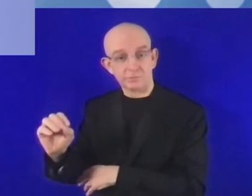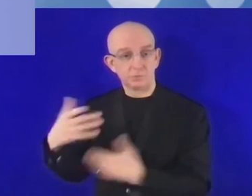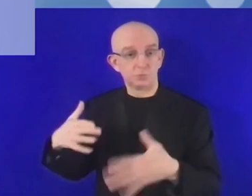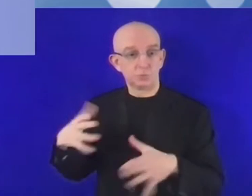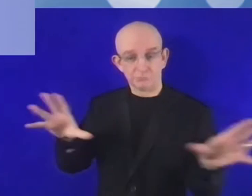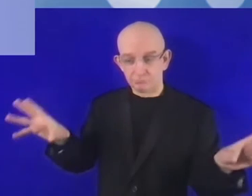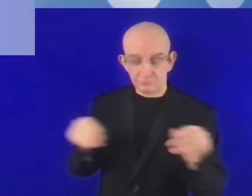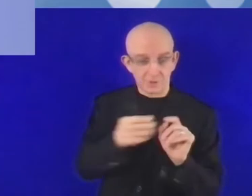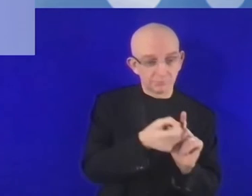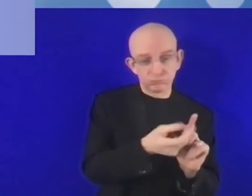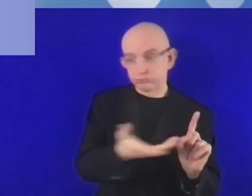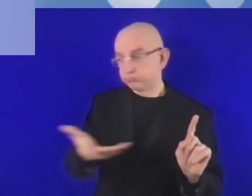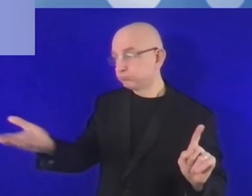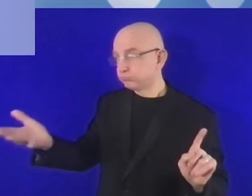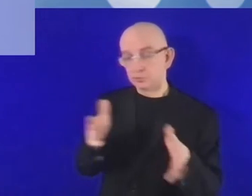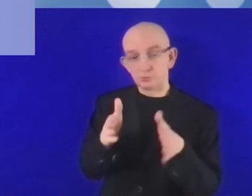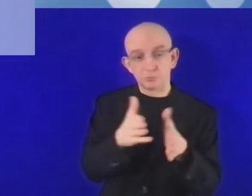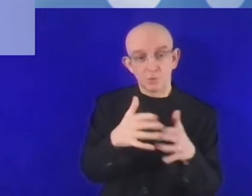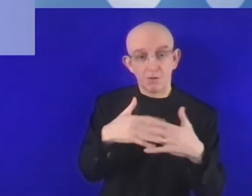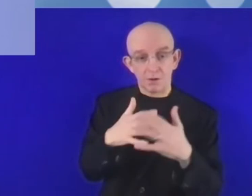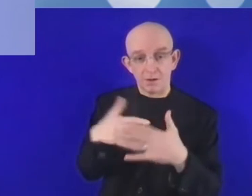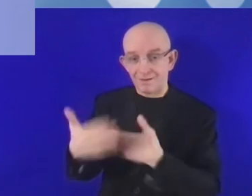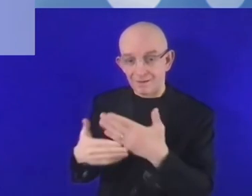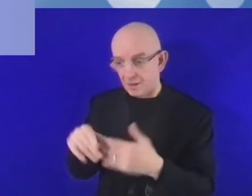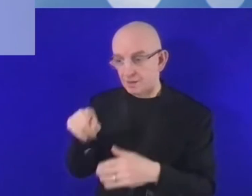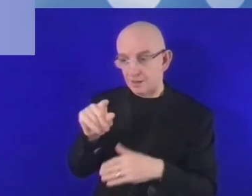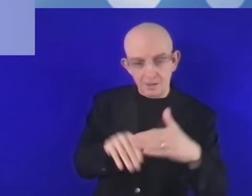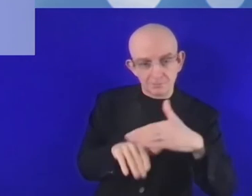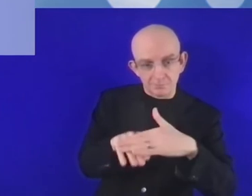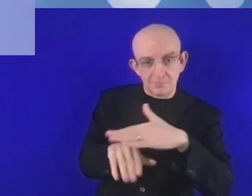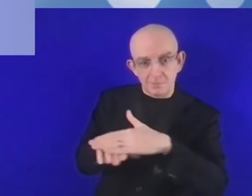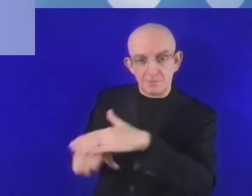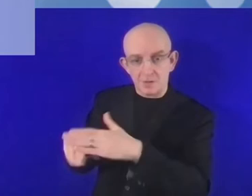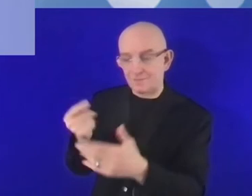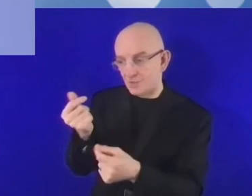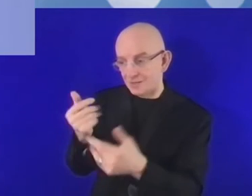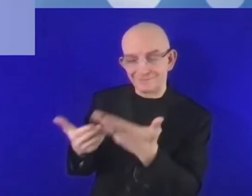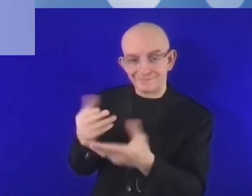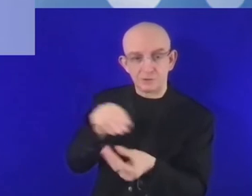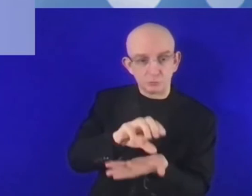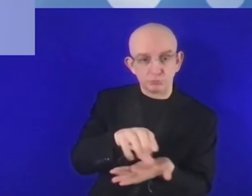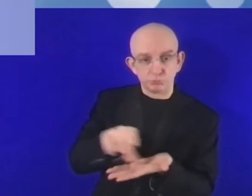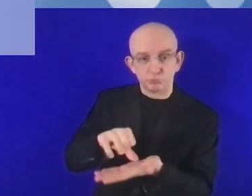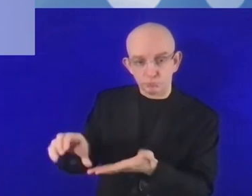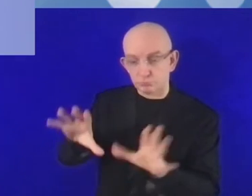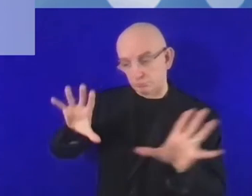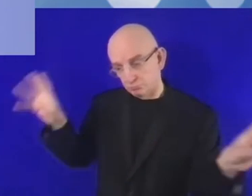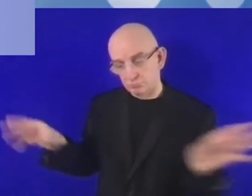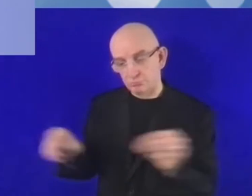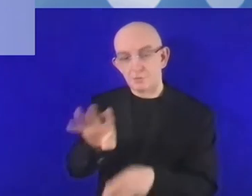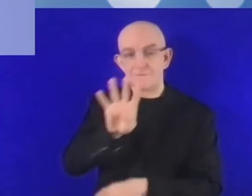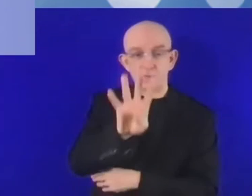accounted for 40% of our lending volume. In absolute terms,